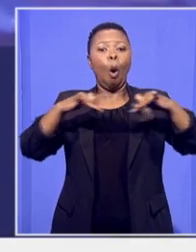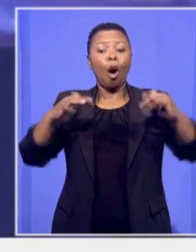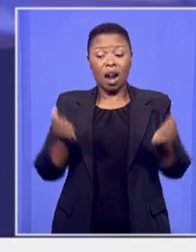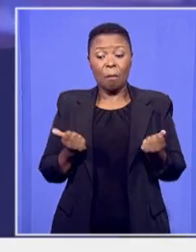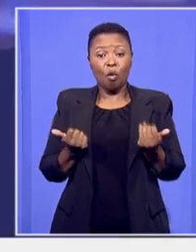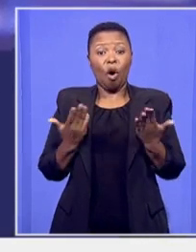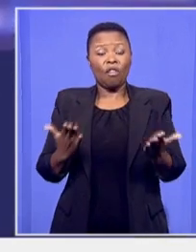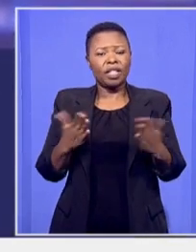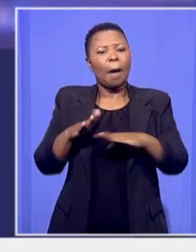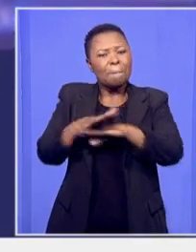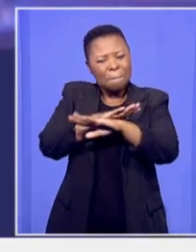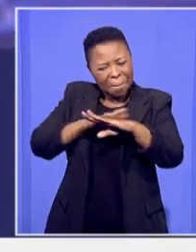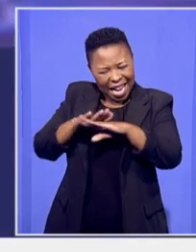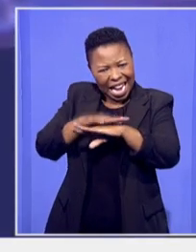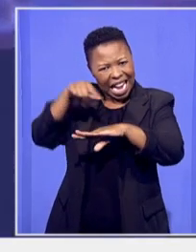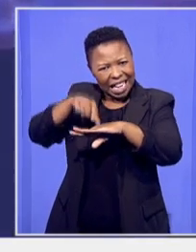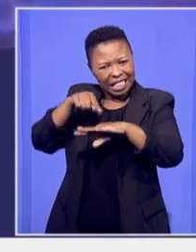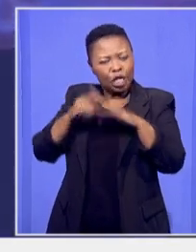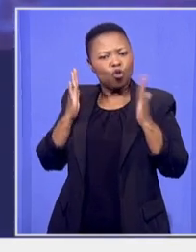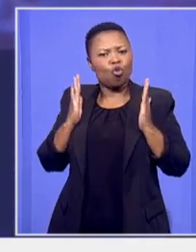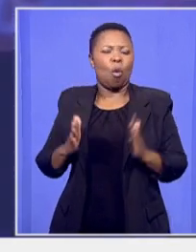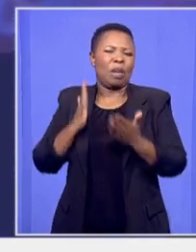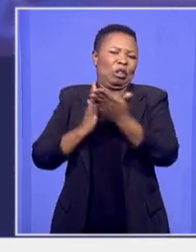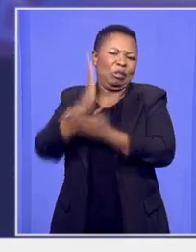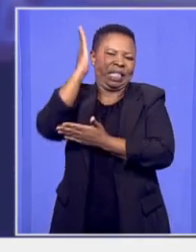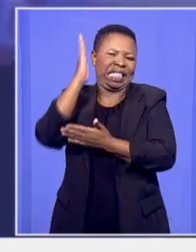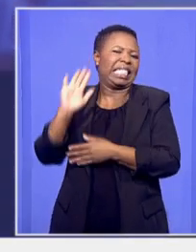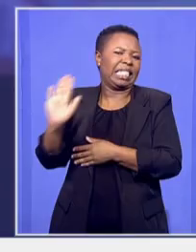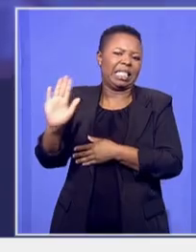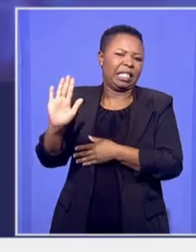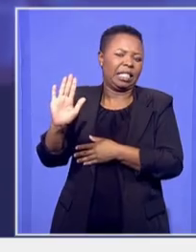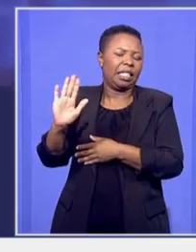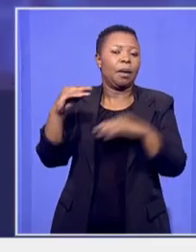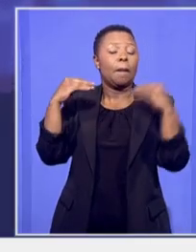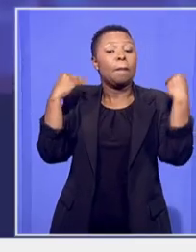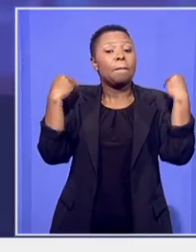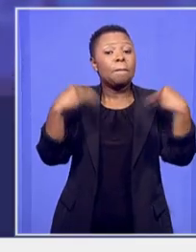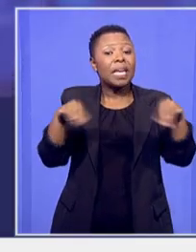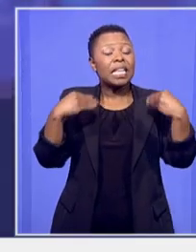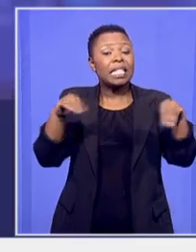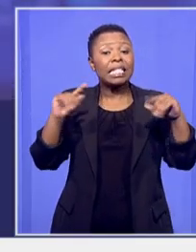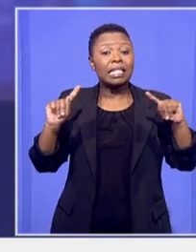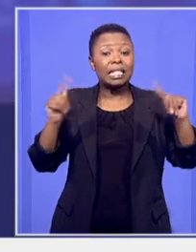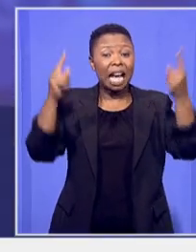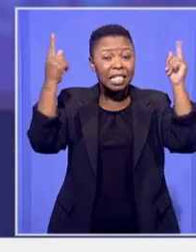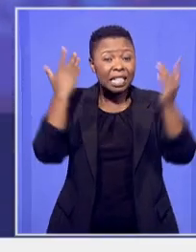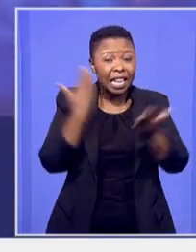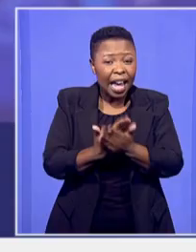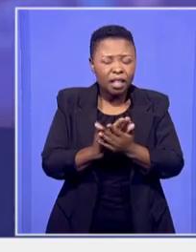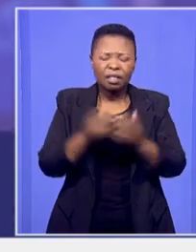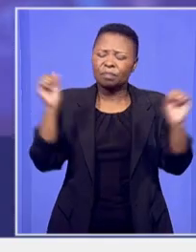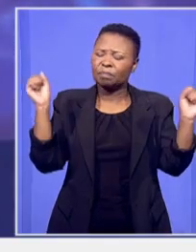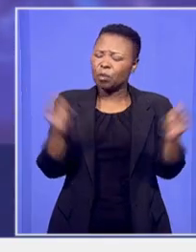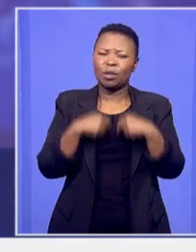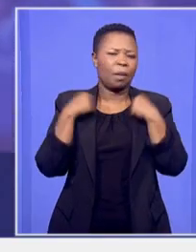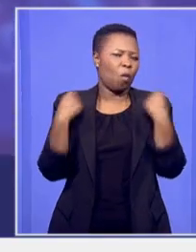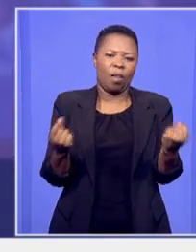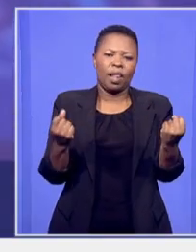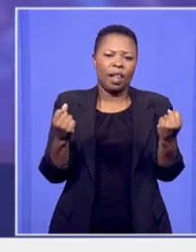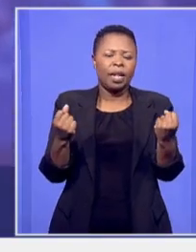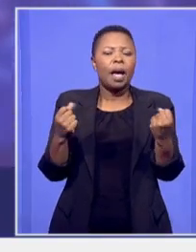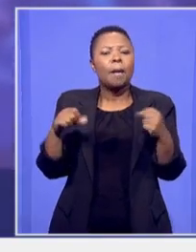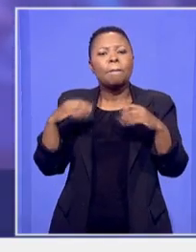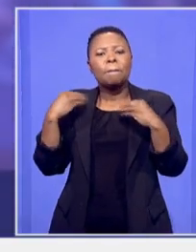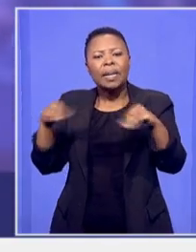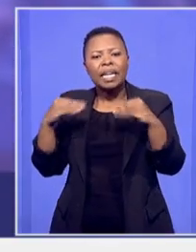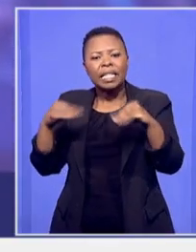basic human rights no business can thrive in this environment no business can provide the much-needed jobs